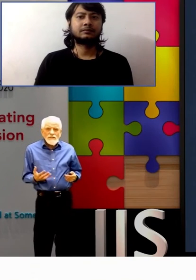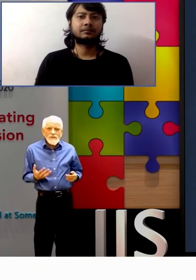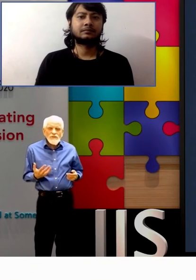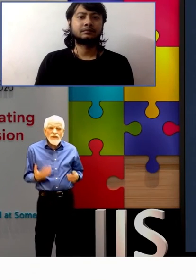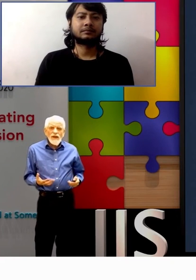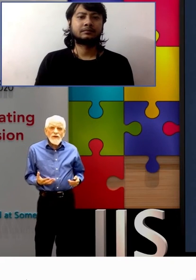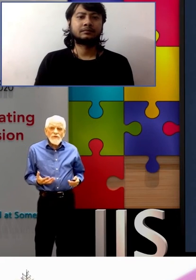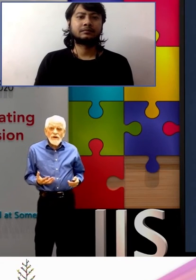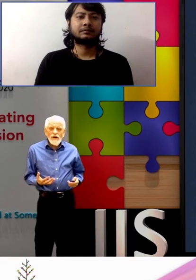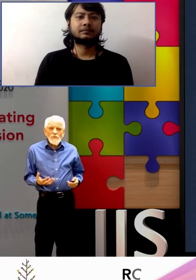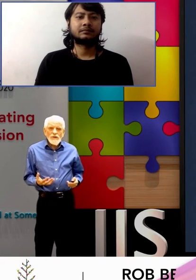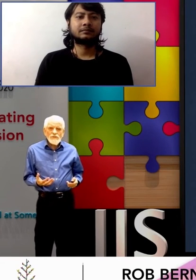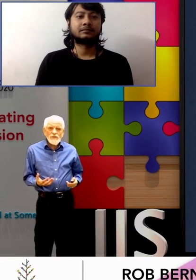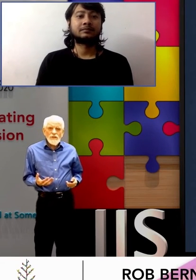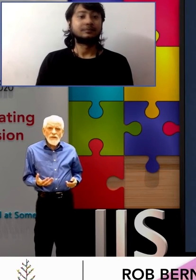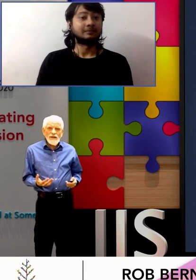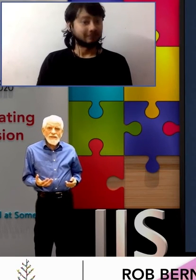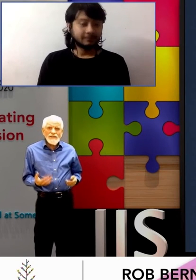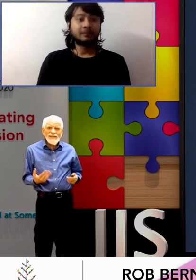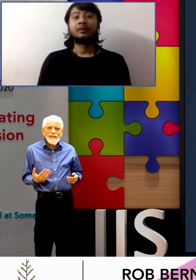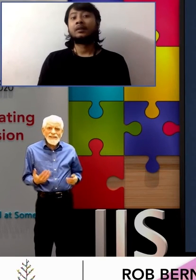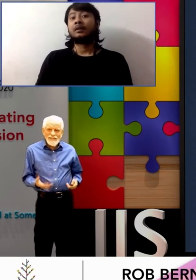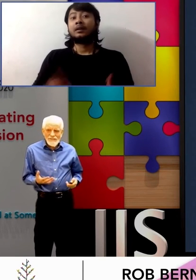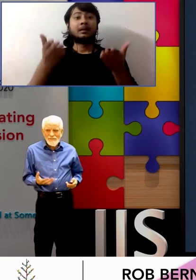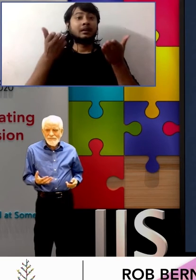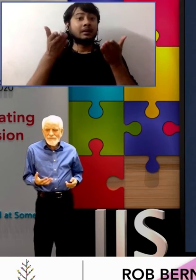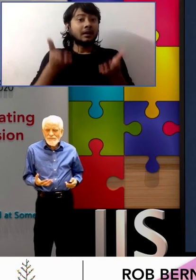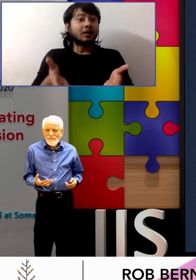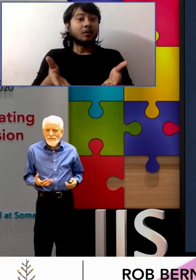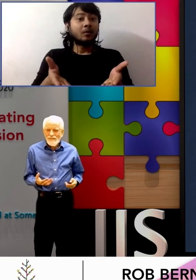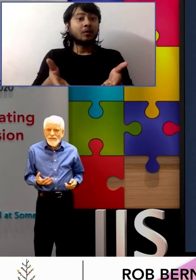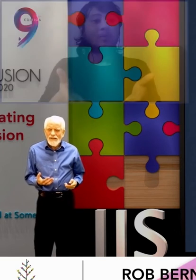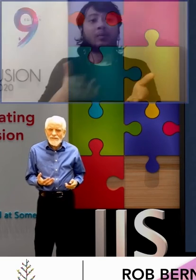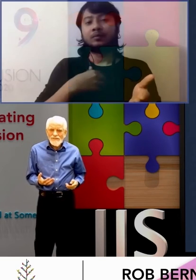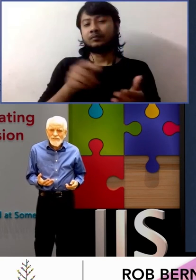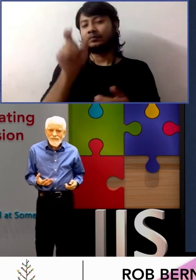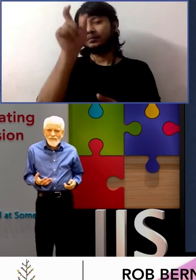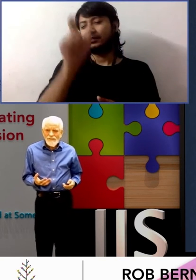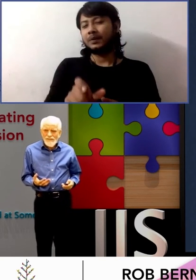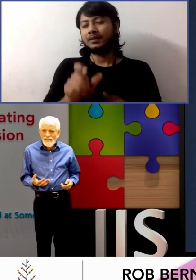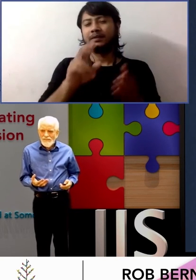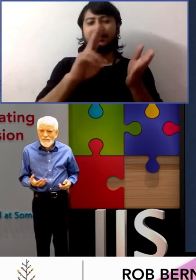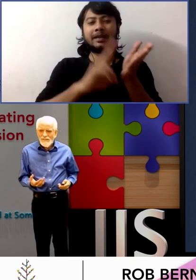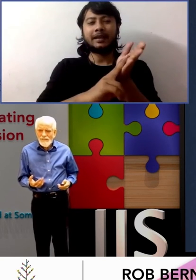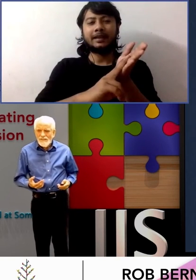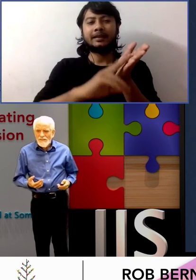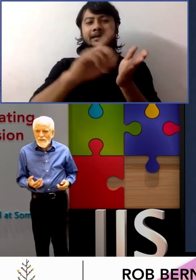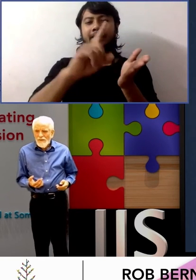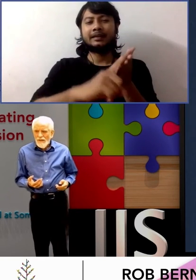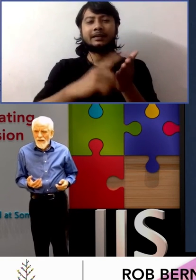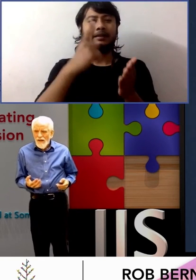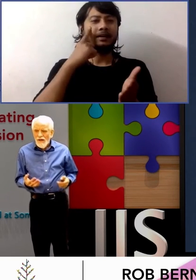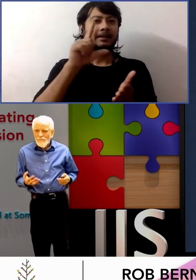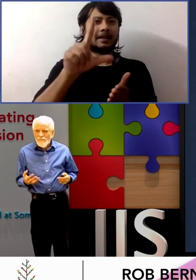So now, I want to talk about Neil. Now, Neil's a kid.